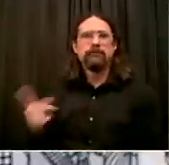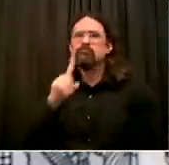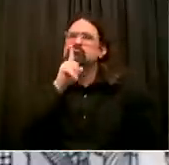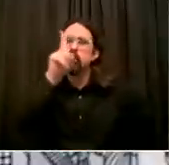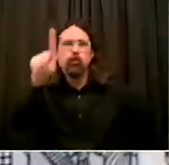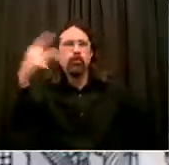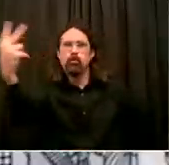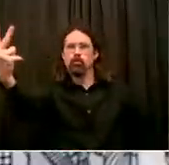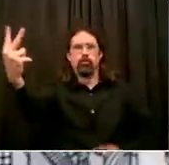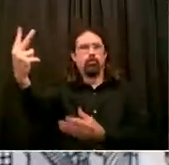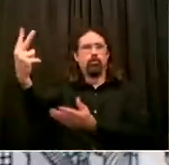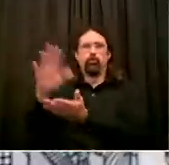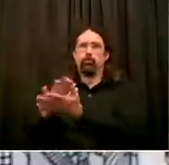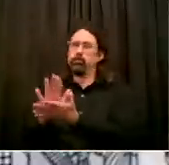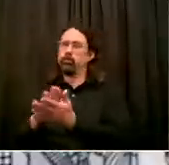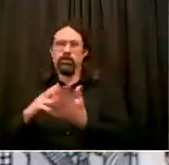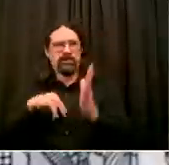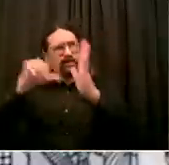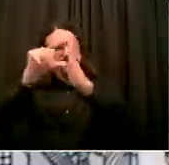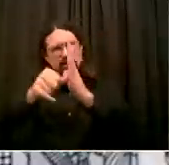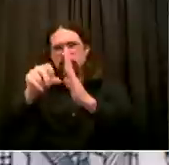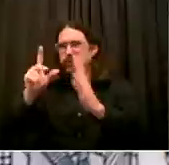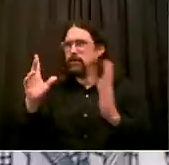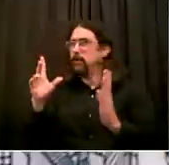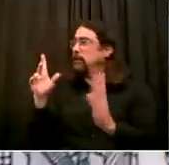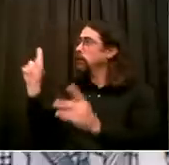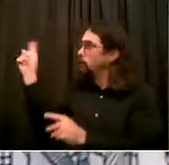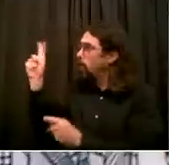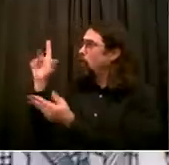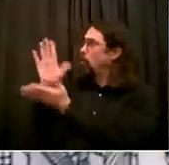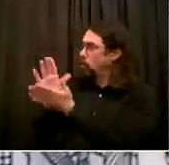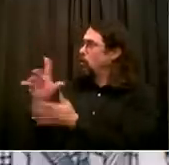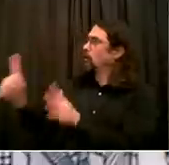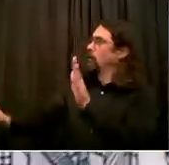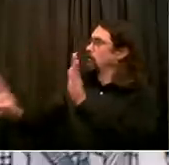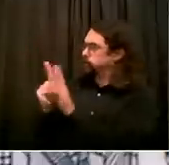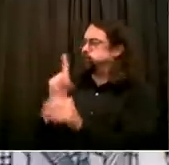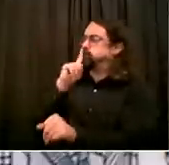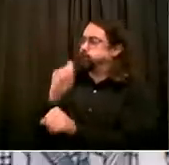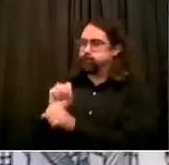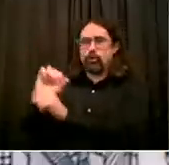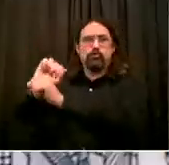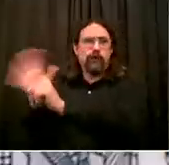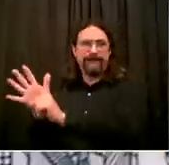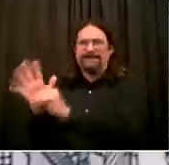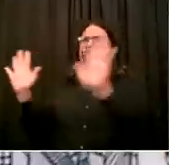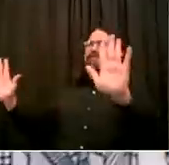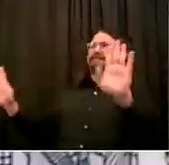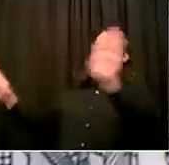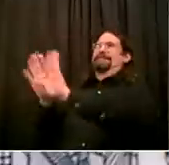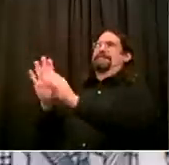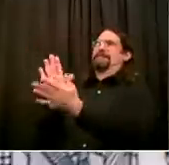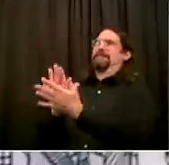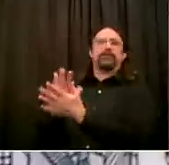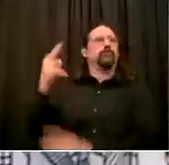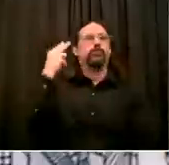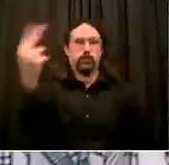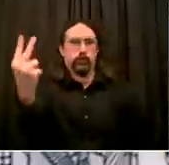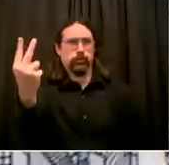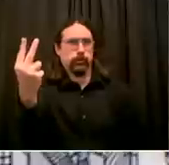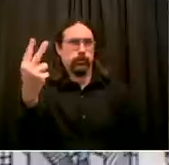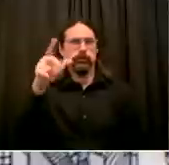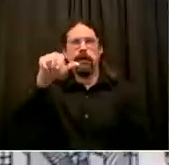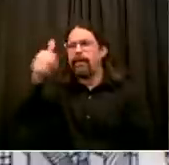have continued with no shutdown. And the testing in the schools continues to be extraordinary. I'll just give you an